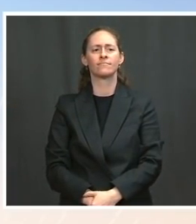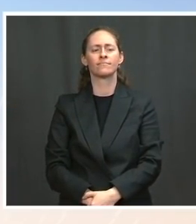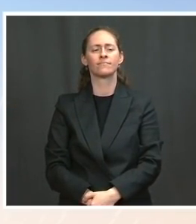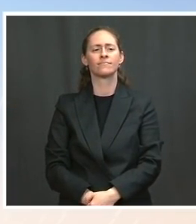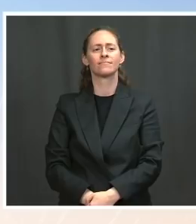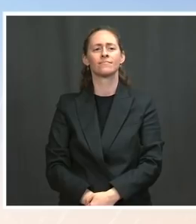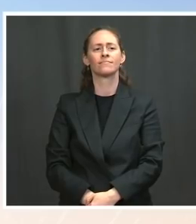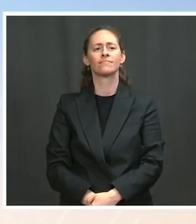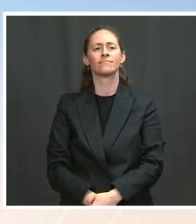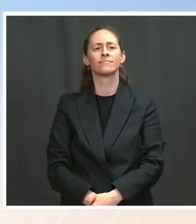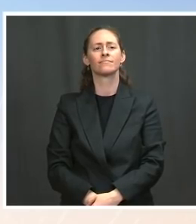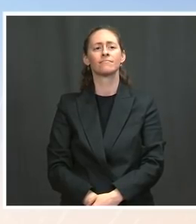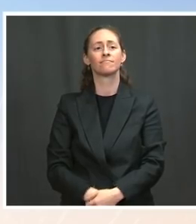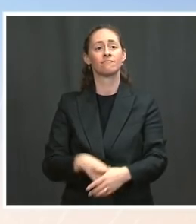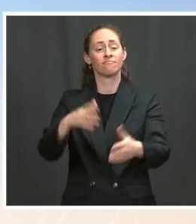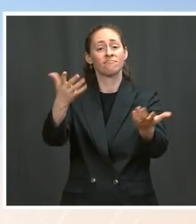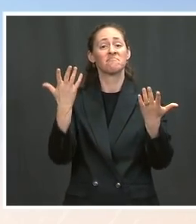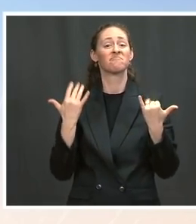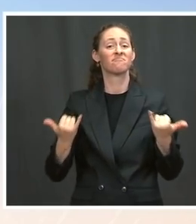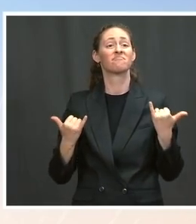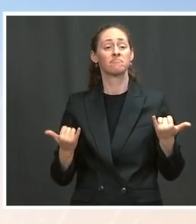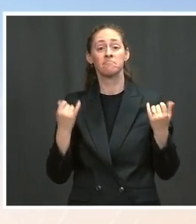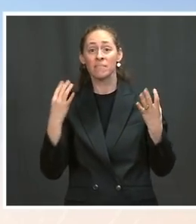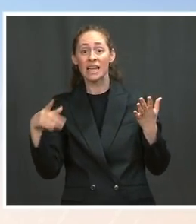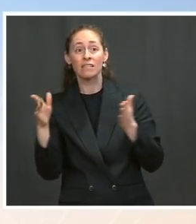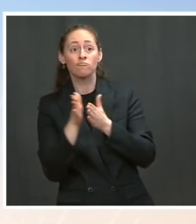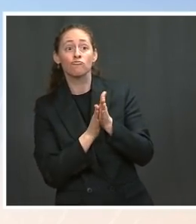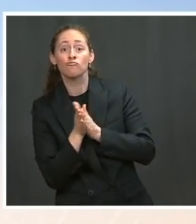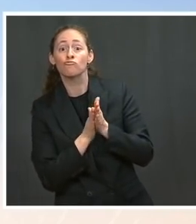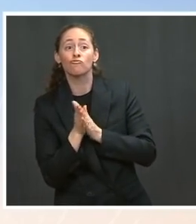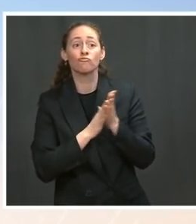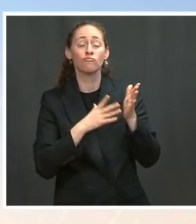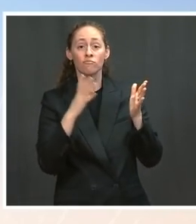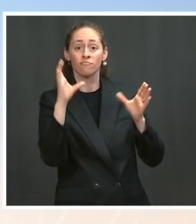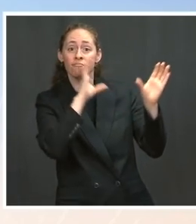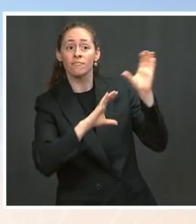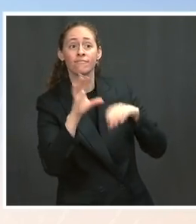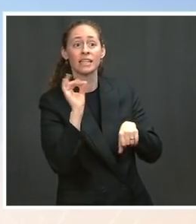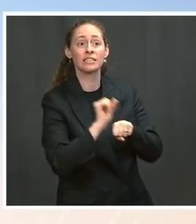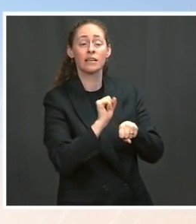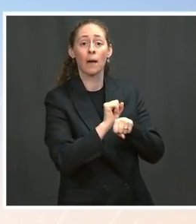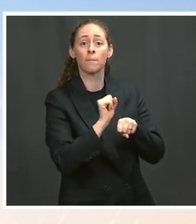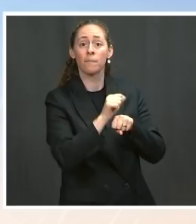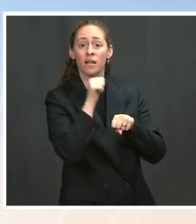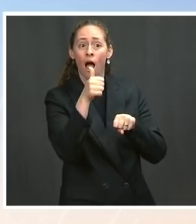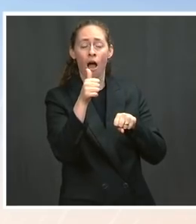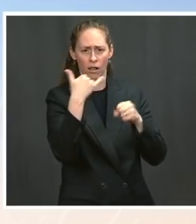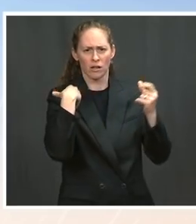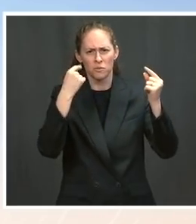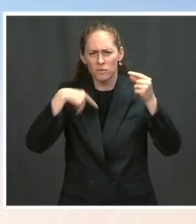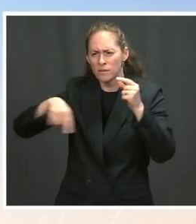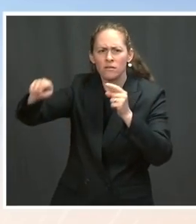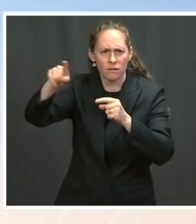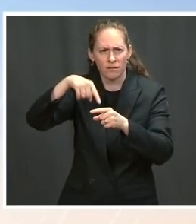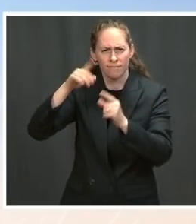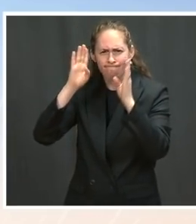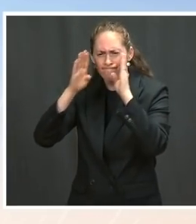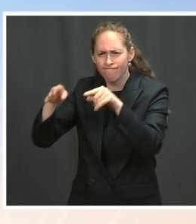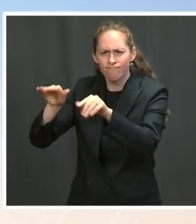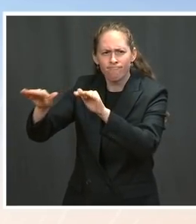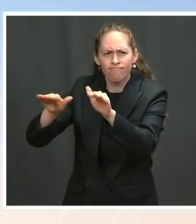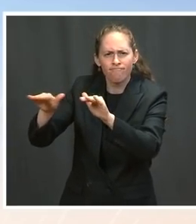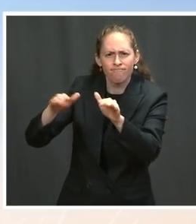And progress here is critical. When I first came to Washington in the early 90s, a higher